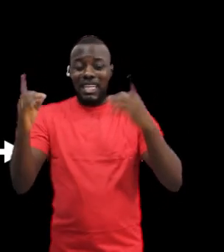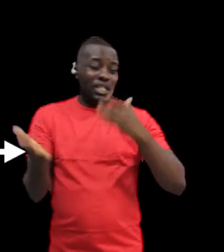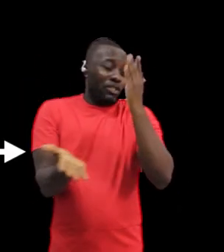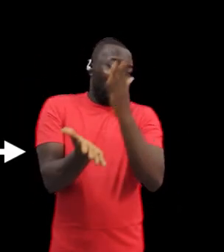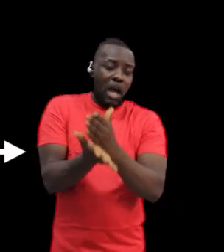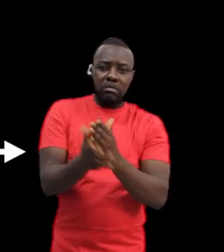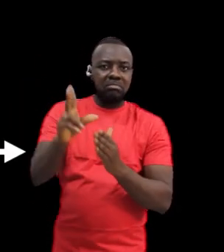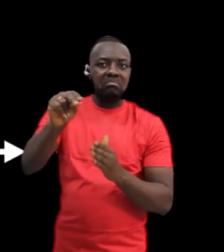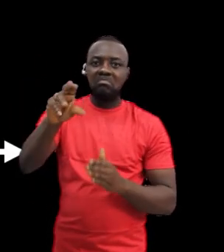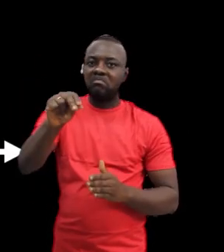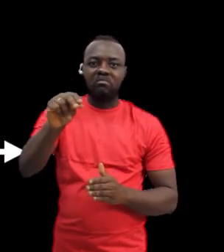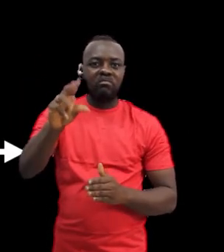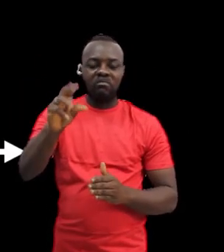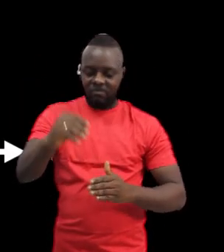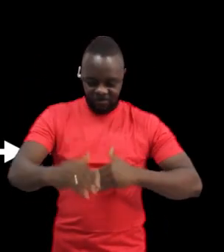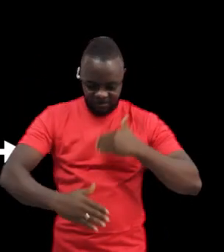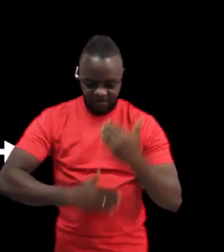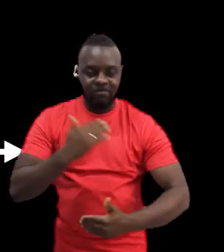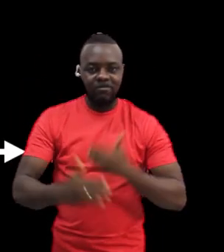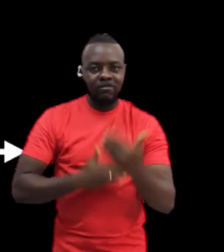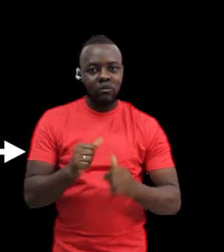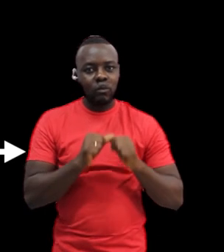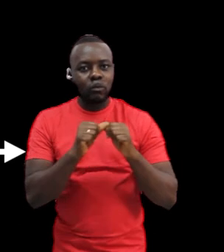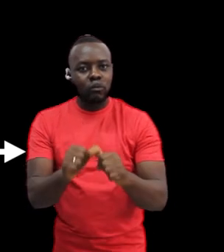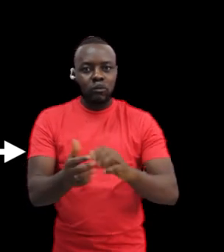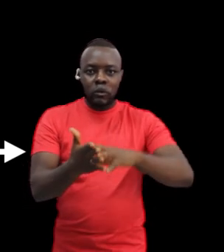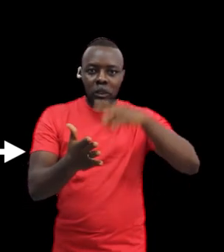Deafness did not obstruct Foster's academic ambition.